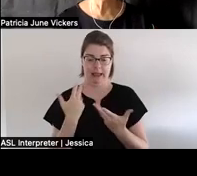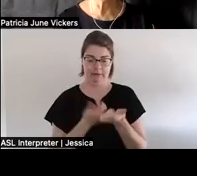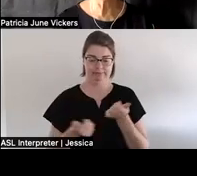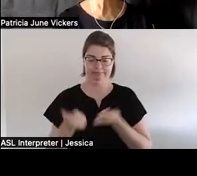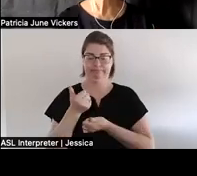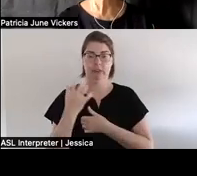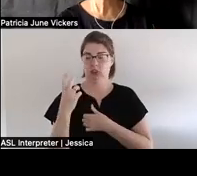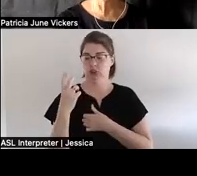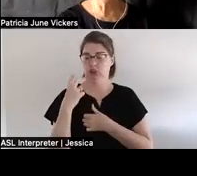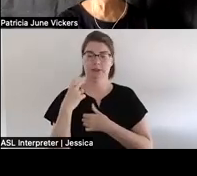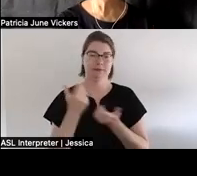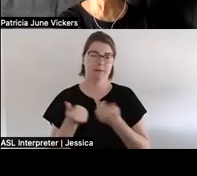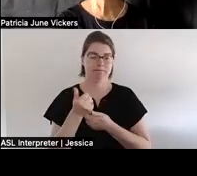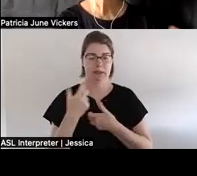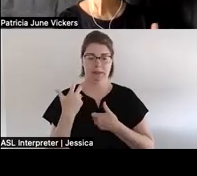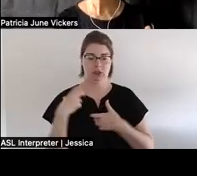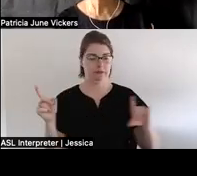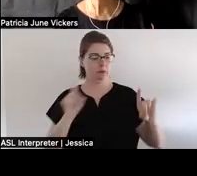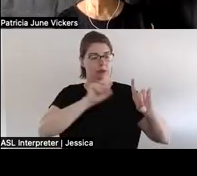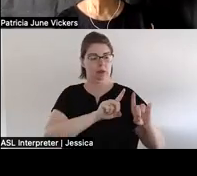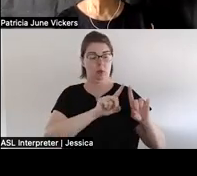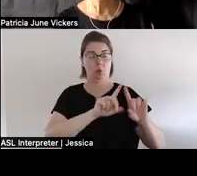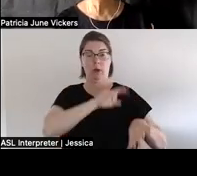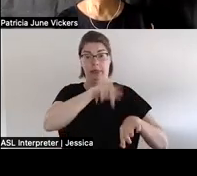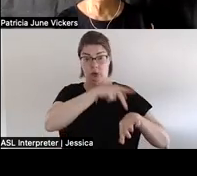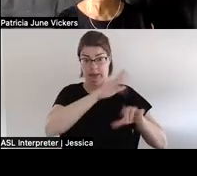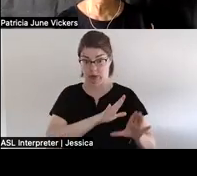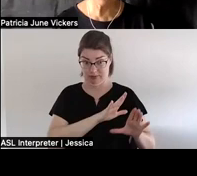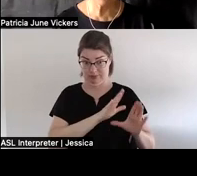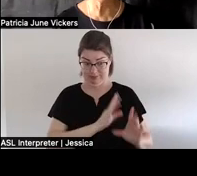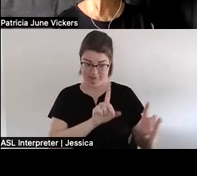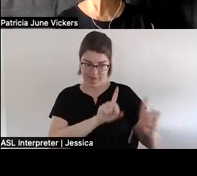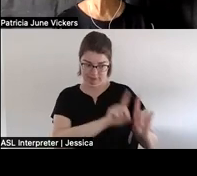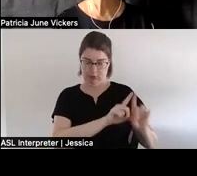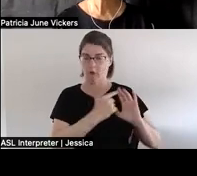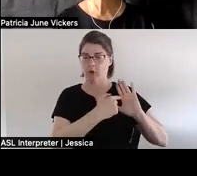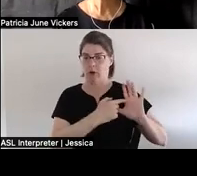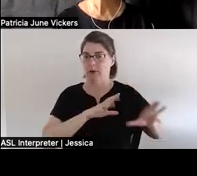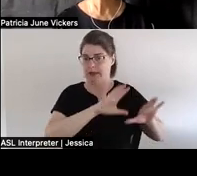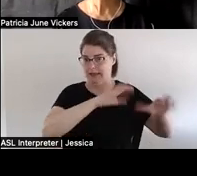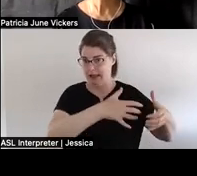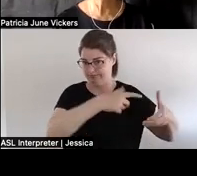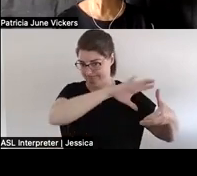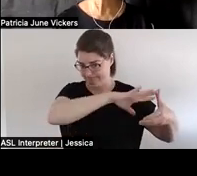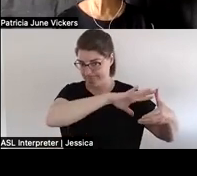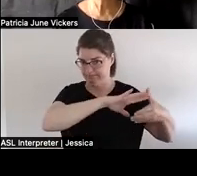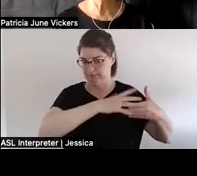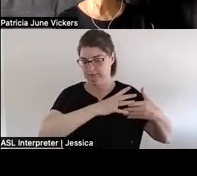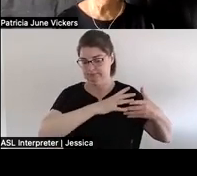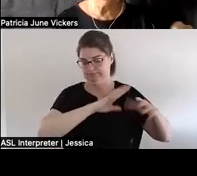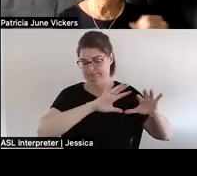sits with the principal to to represent uh tribal